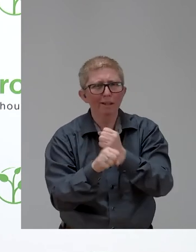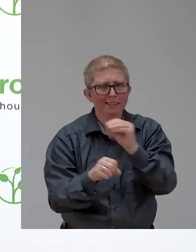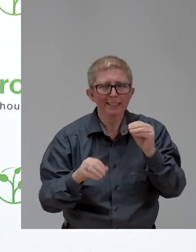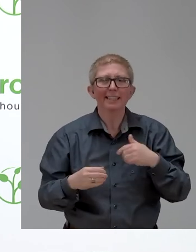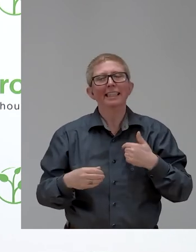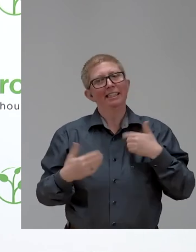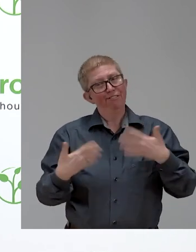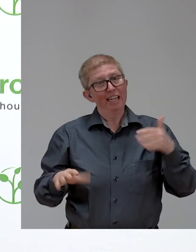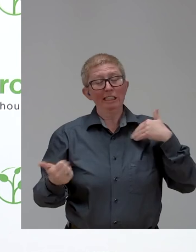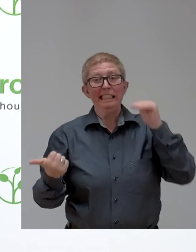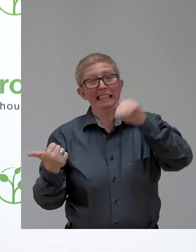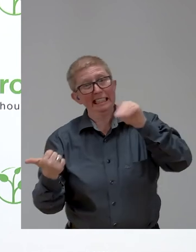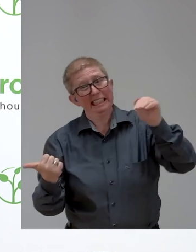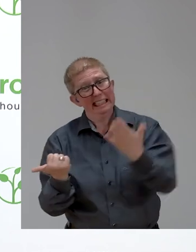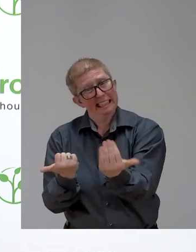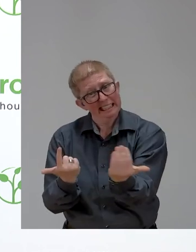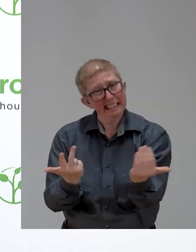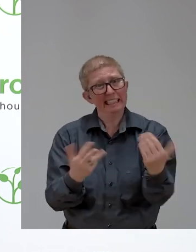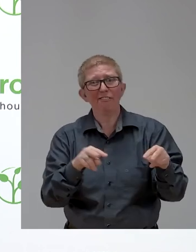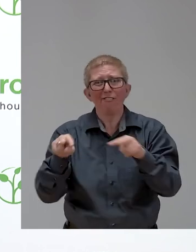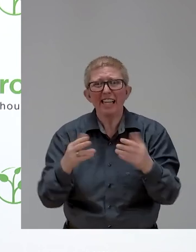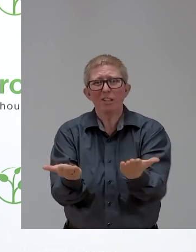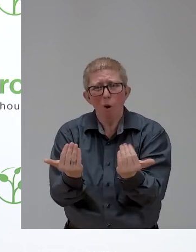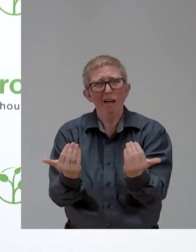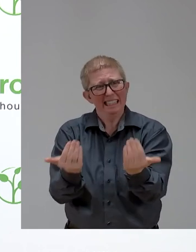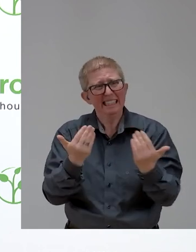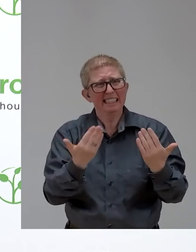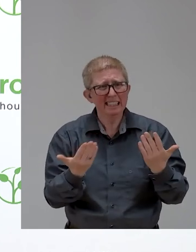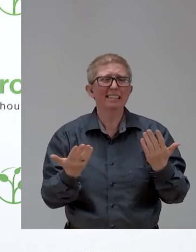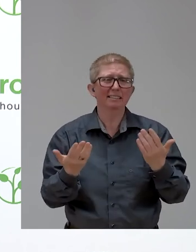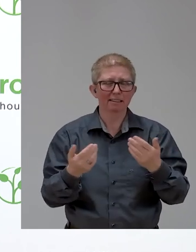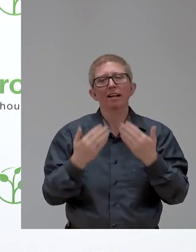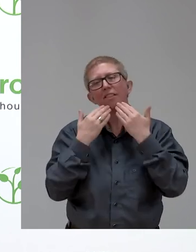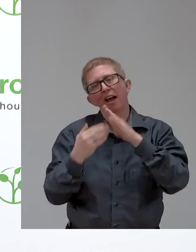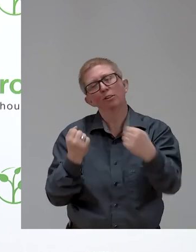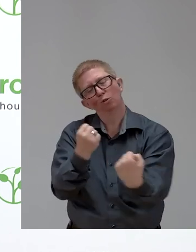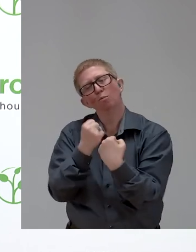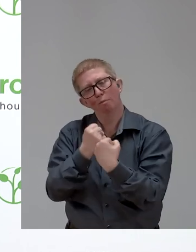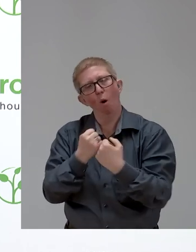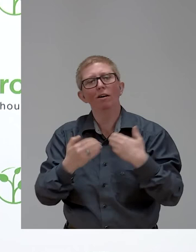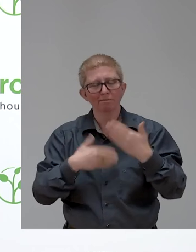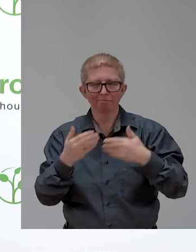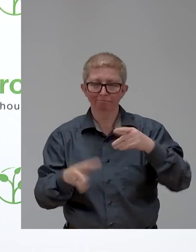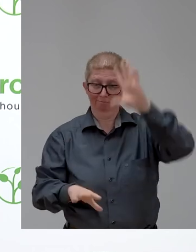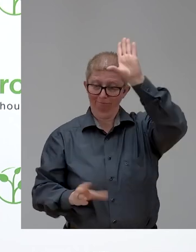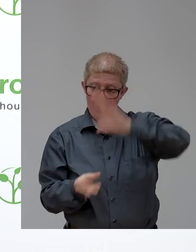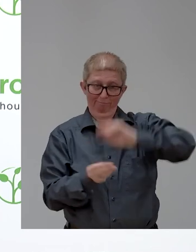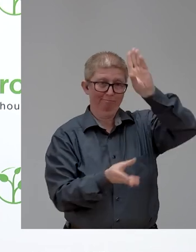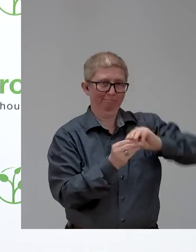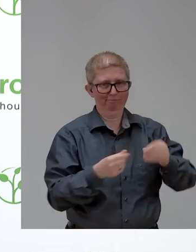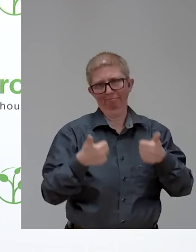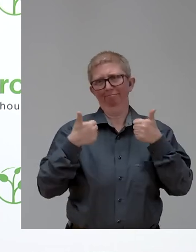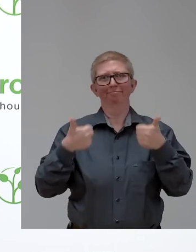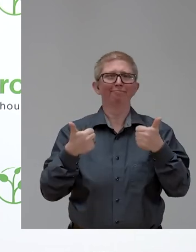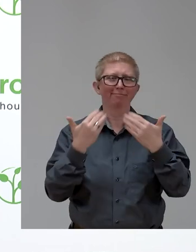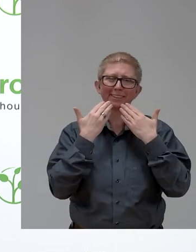and you have been so supportive and I think the result was definitely worth it. So this concludes the first hour